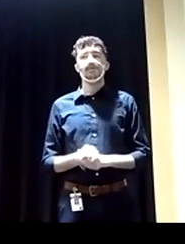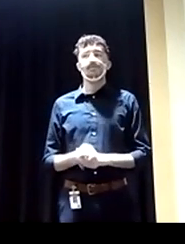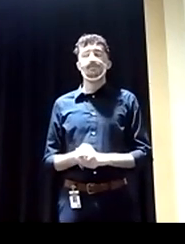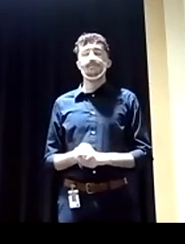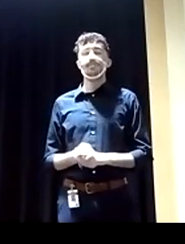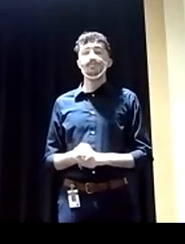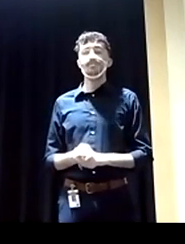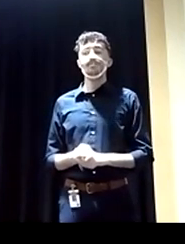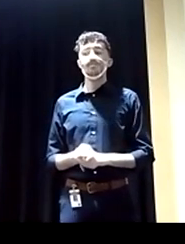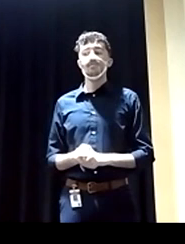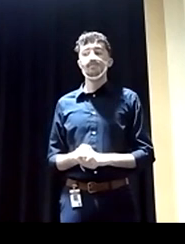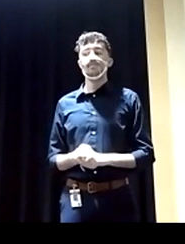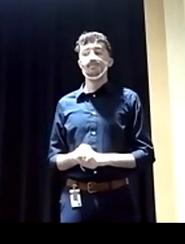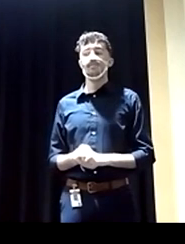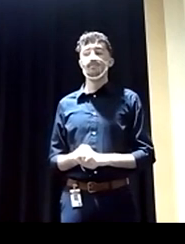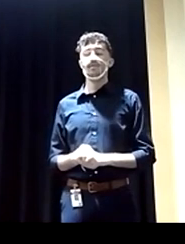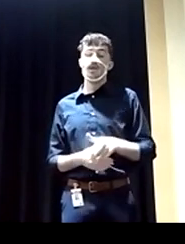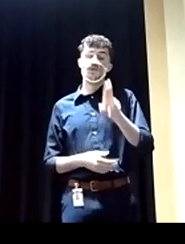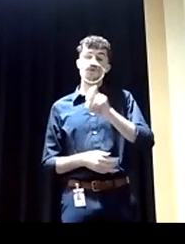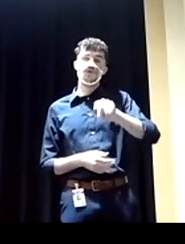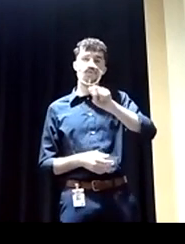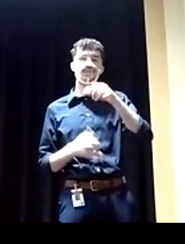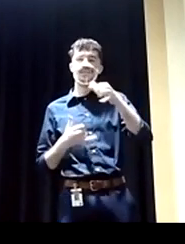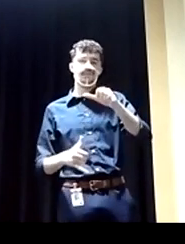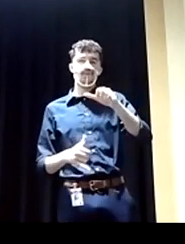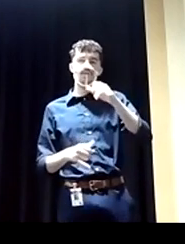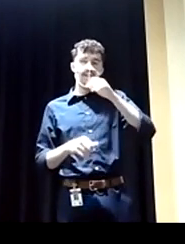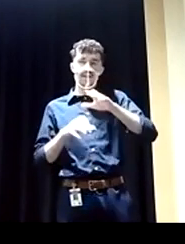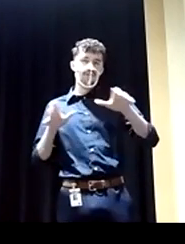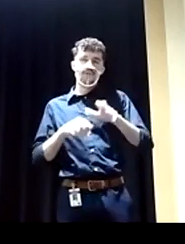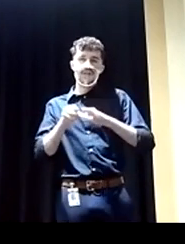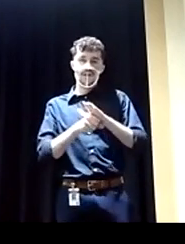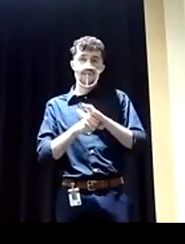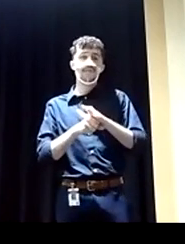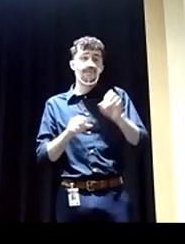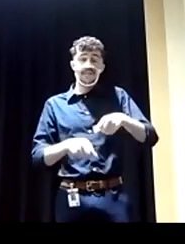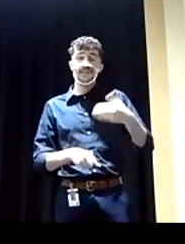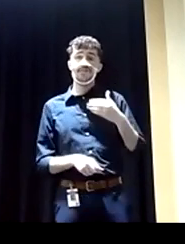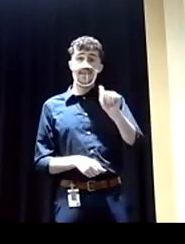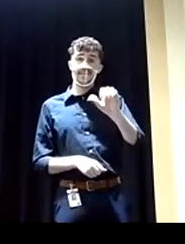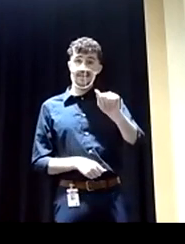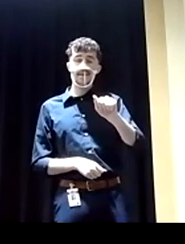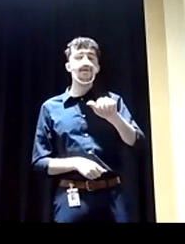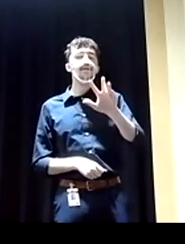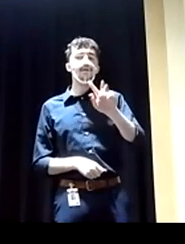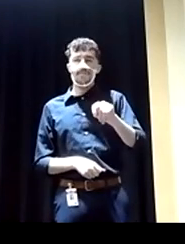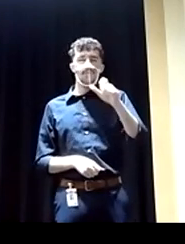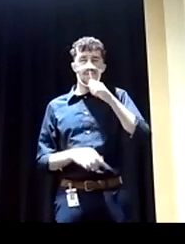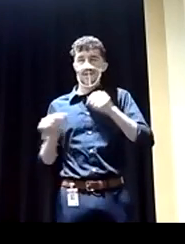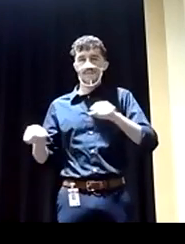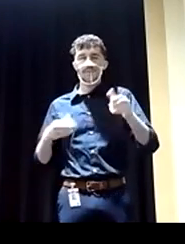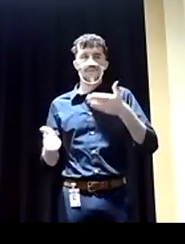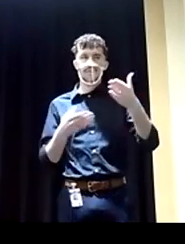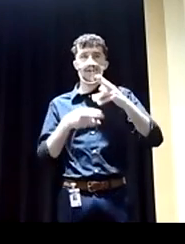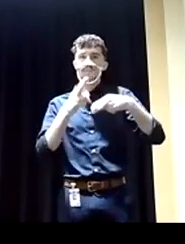still fallen short, even with the Affordable Care Act, of not being able to provide universal health care to